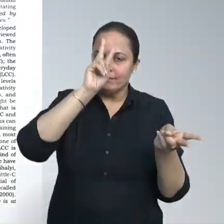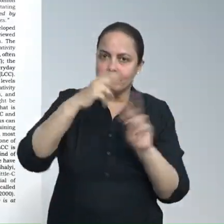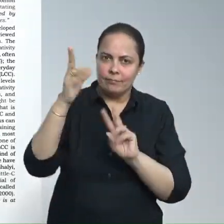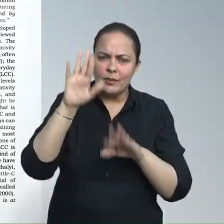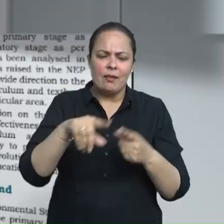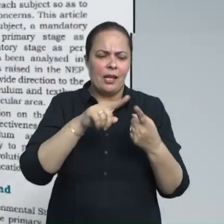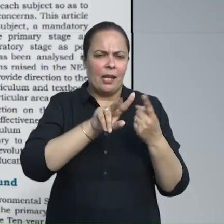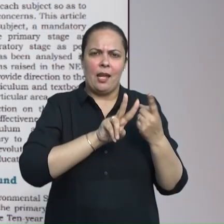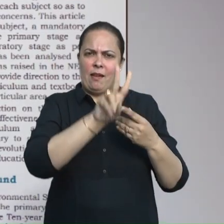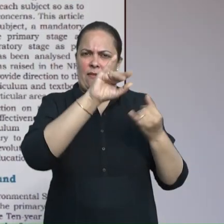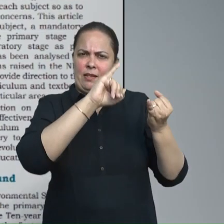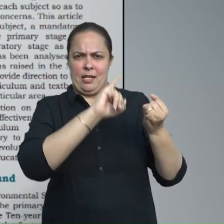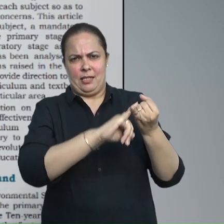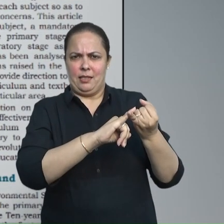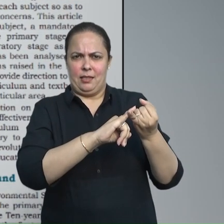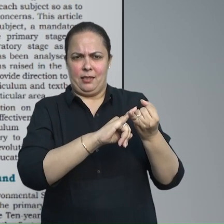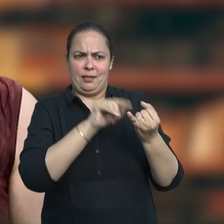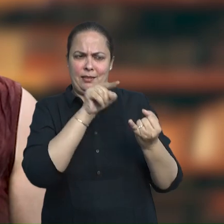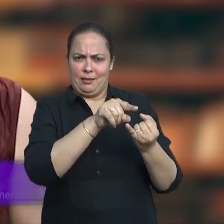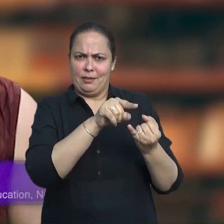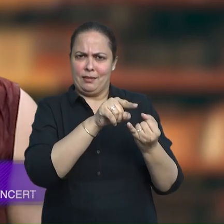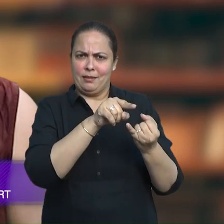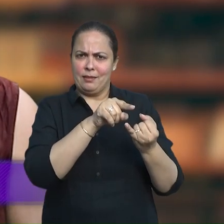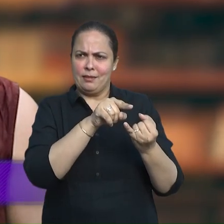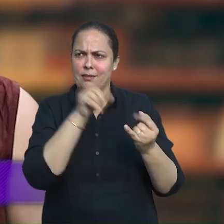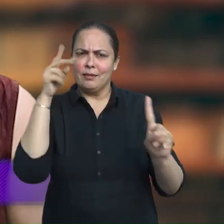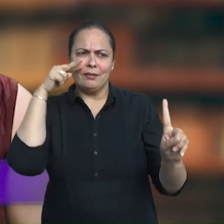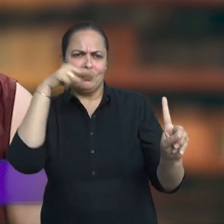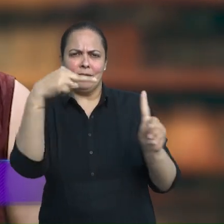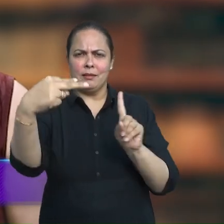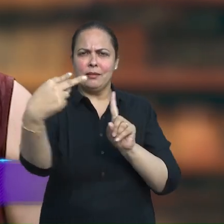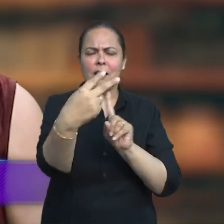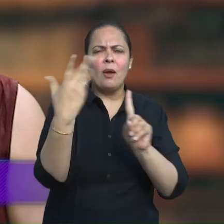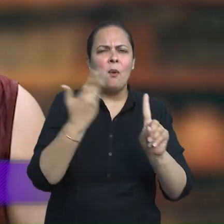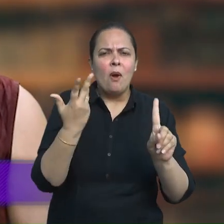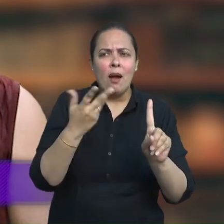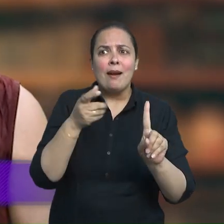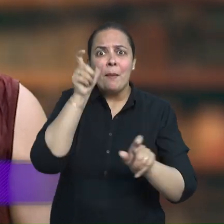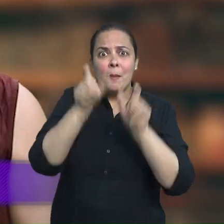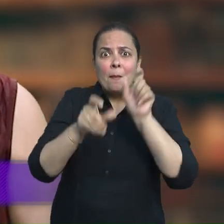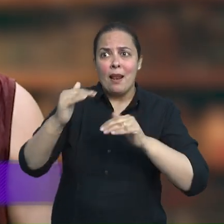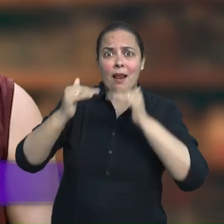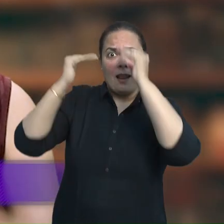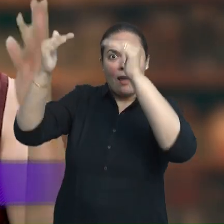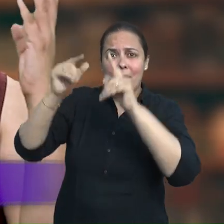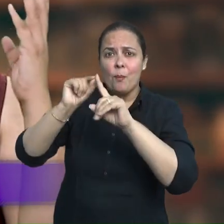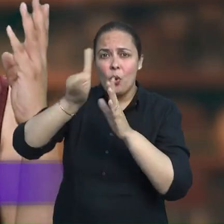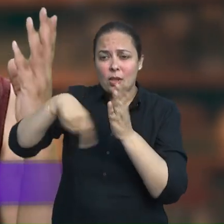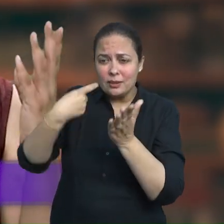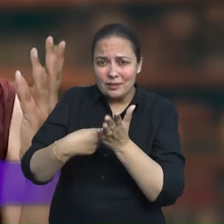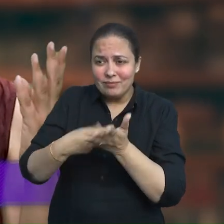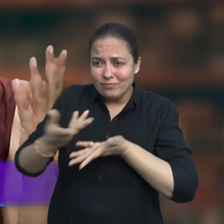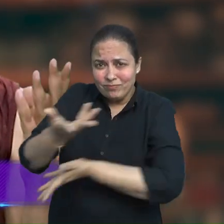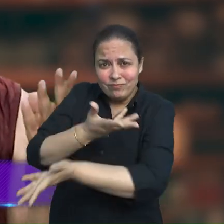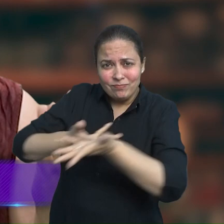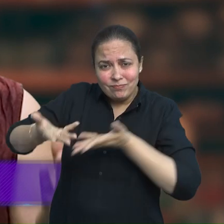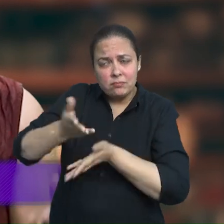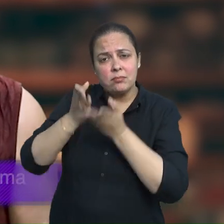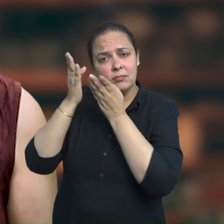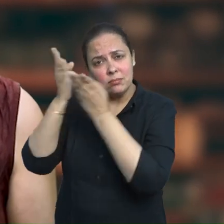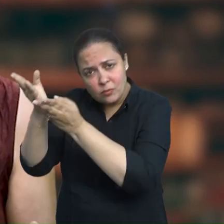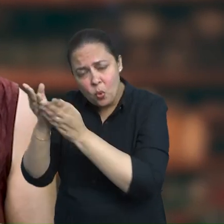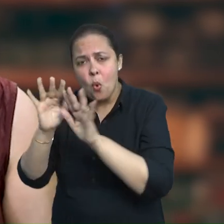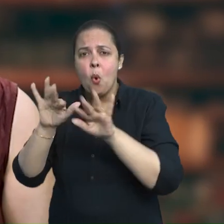studies as a subject area, which are prevalent among various stakeholders, ranging from policymakers to the